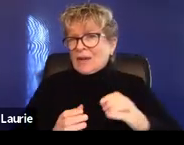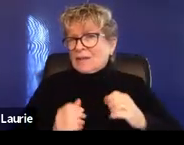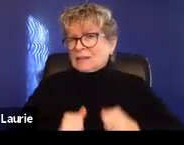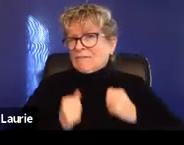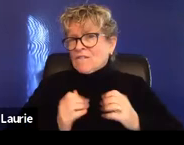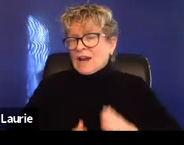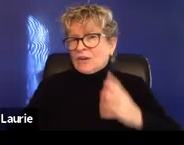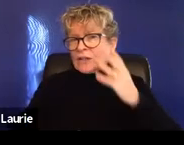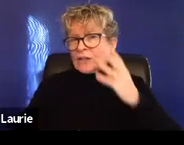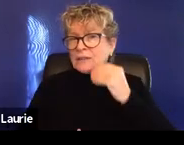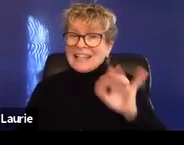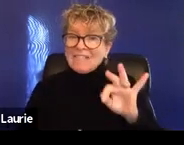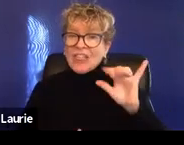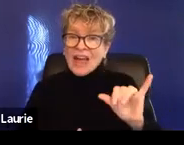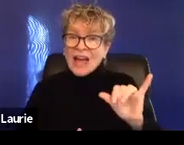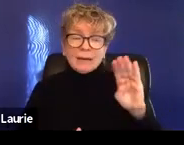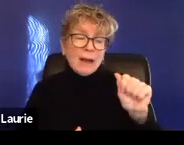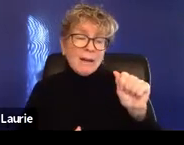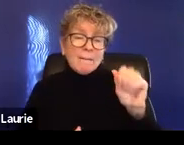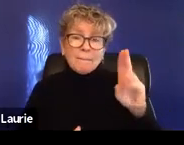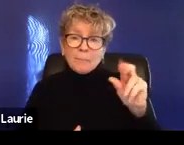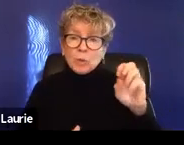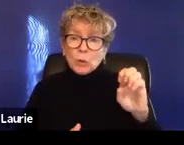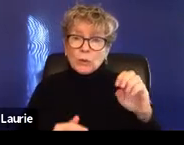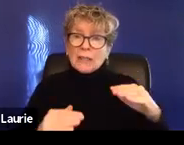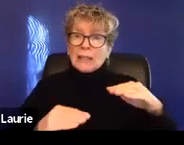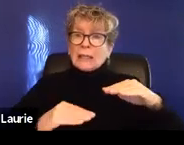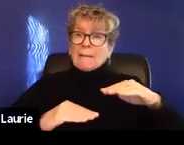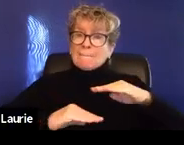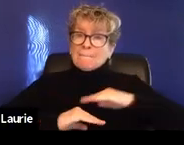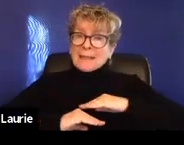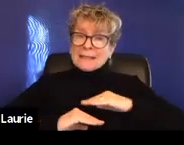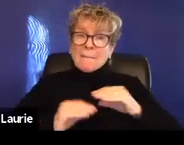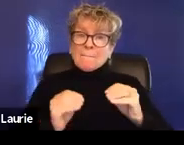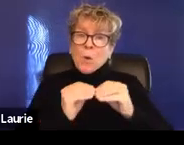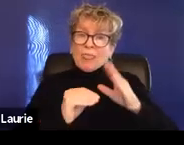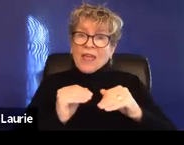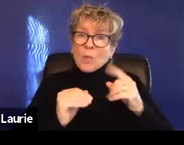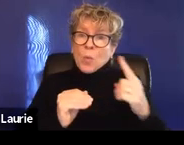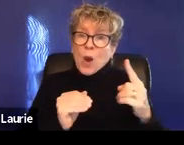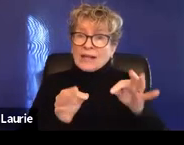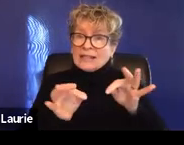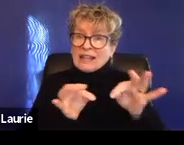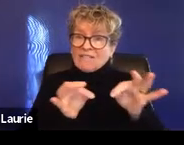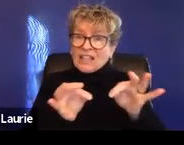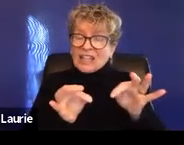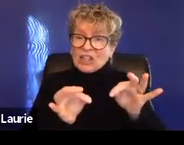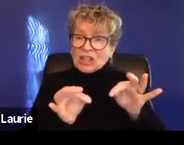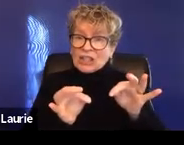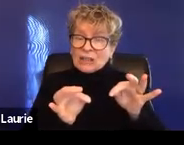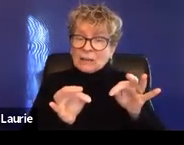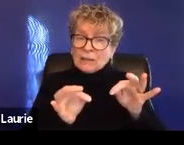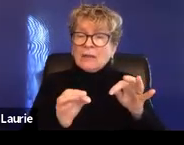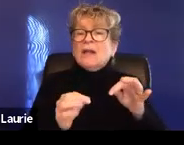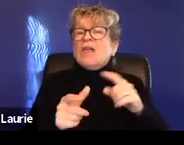definition of more than one of these, then, then, um, actually maybe talking to the survivor about